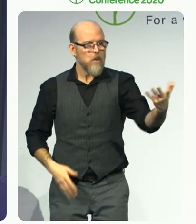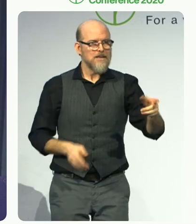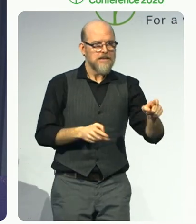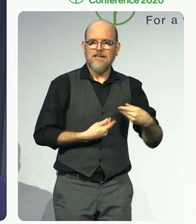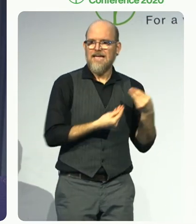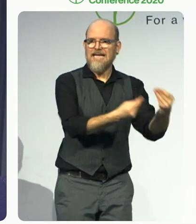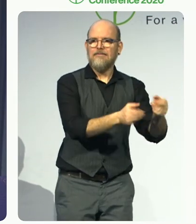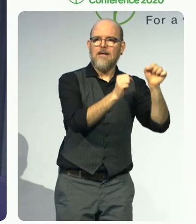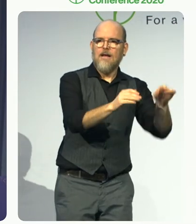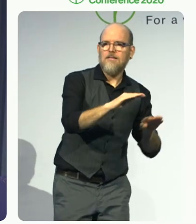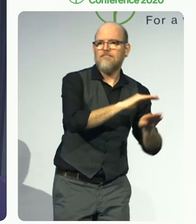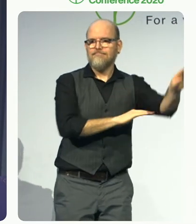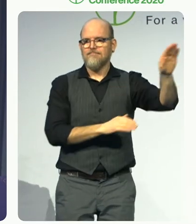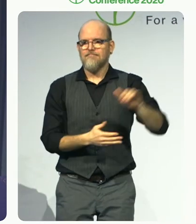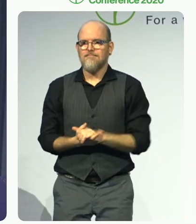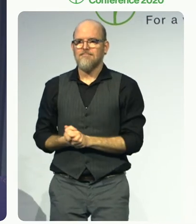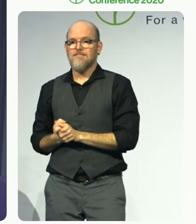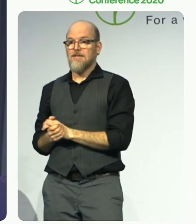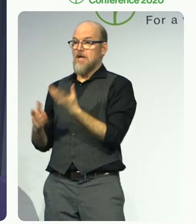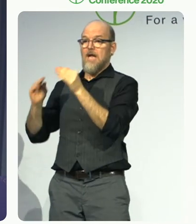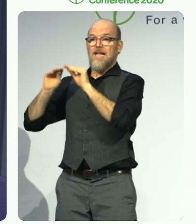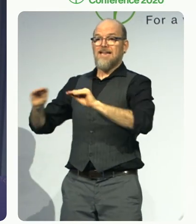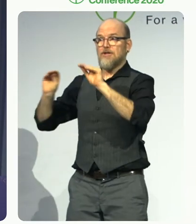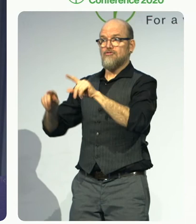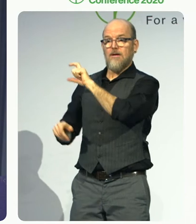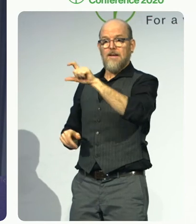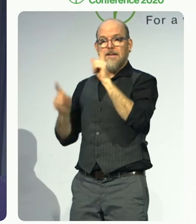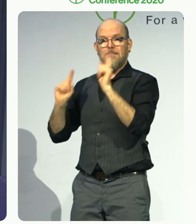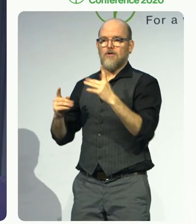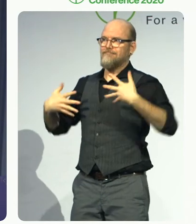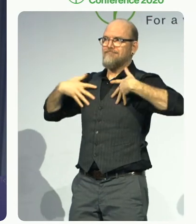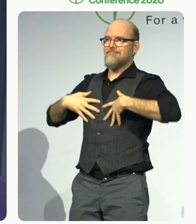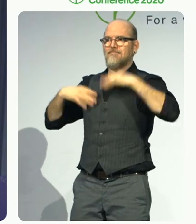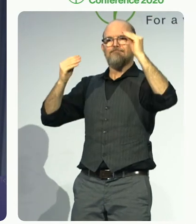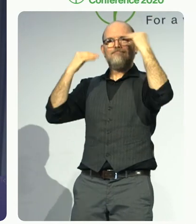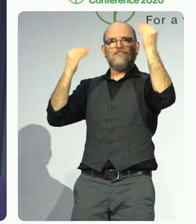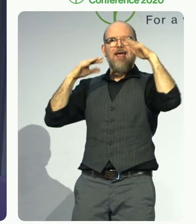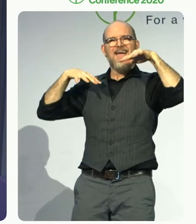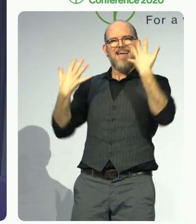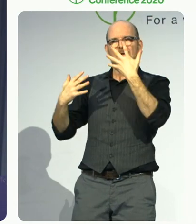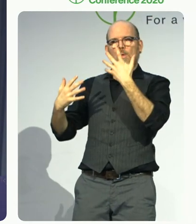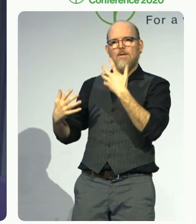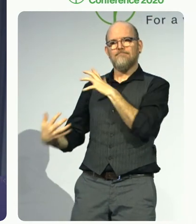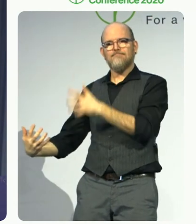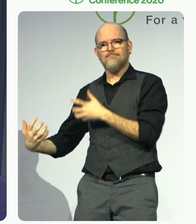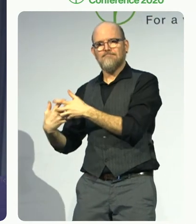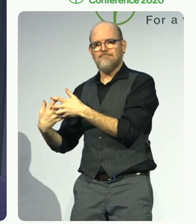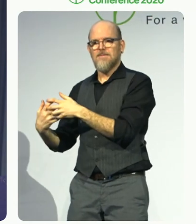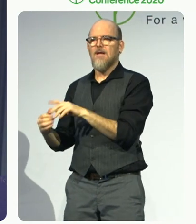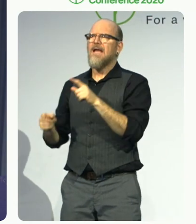properly trained educators and assistance throughout the education system, increasing